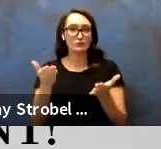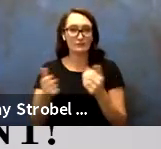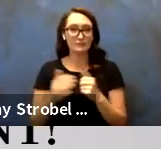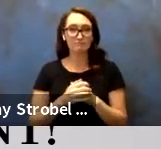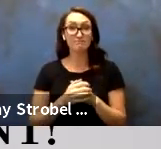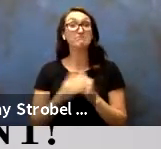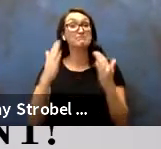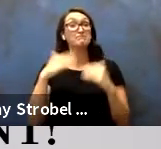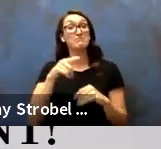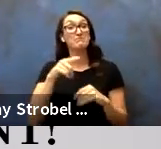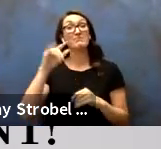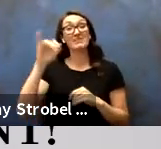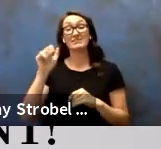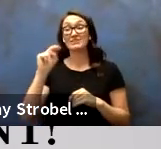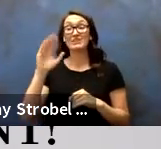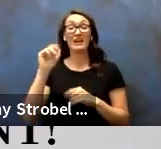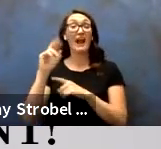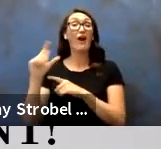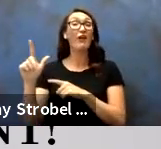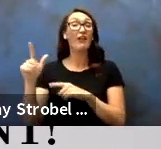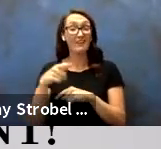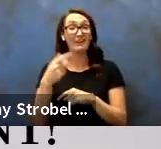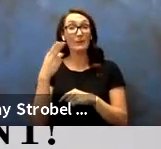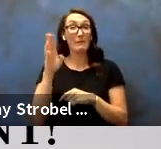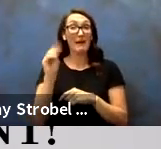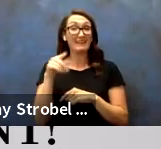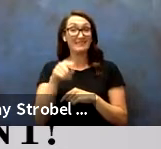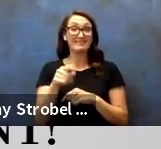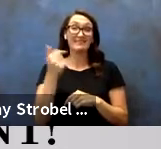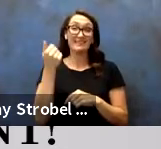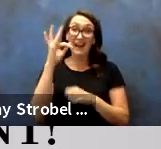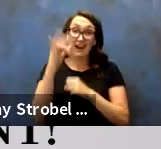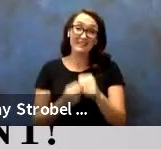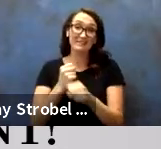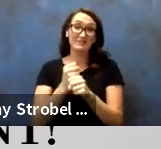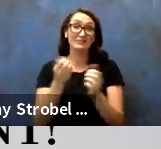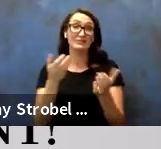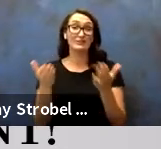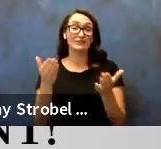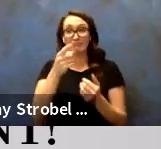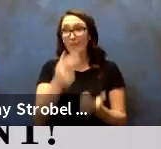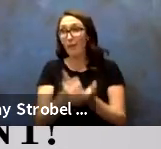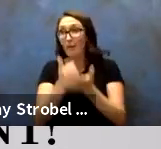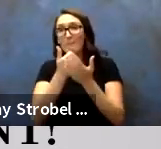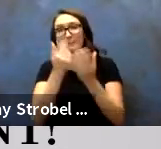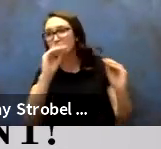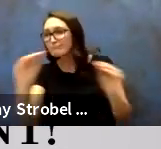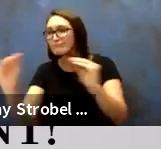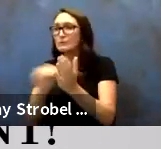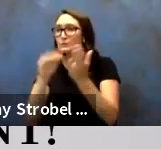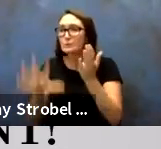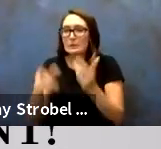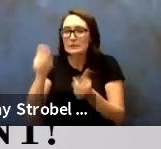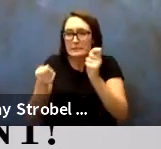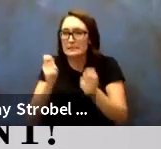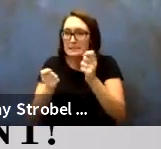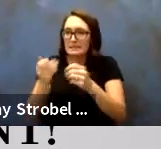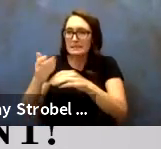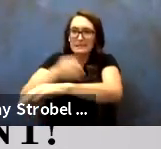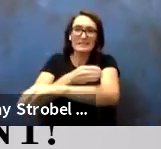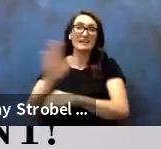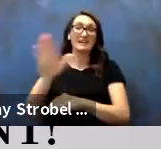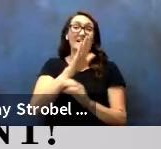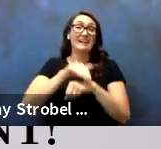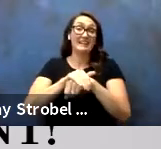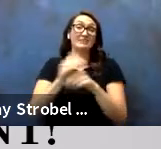Next up, Jean Carroll in the Humanities, 19 years of service helping students refine their English skills and